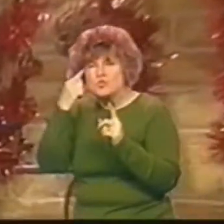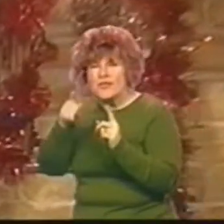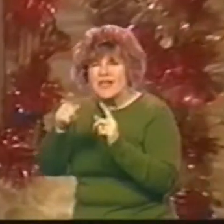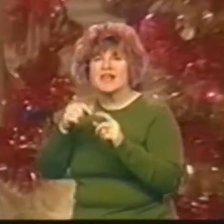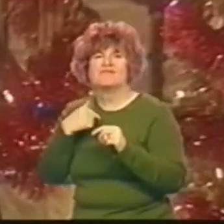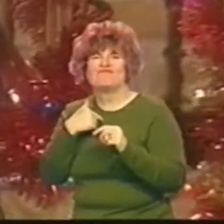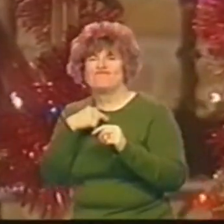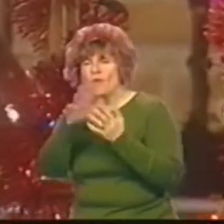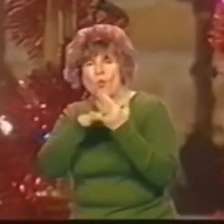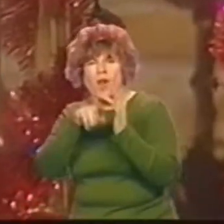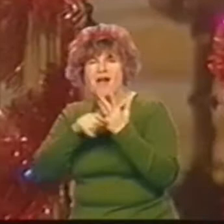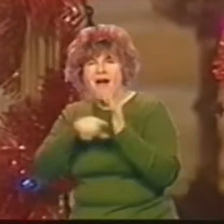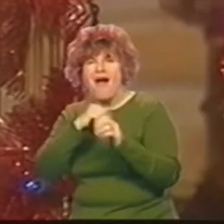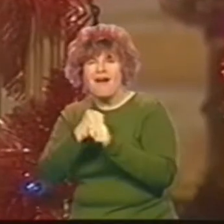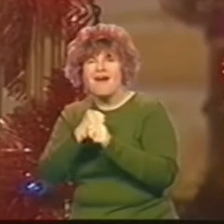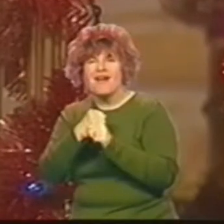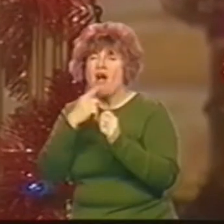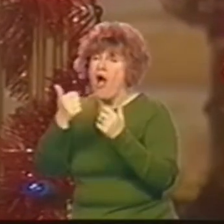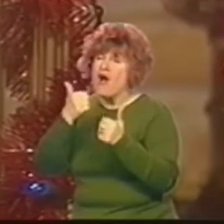hang on.